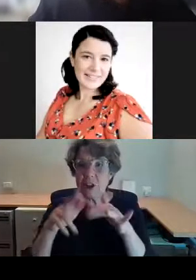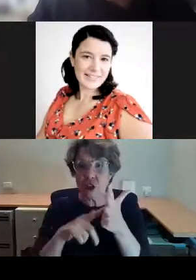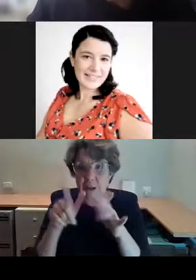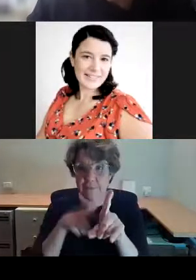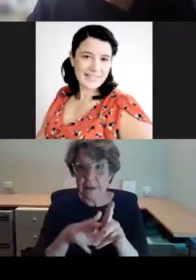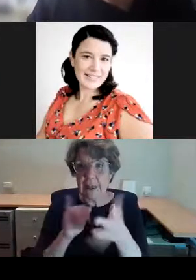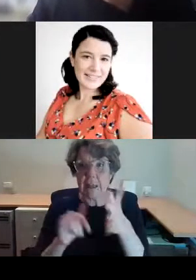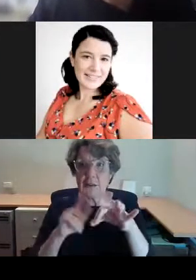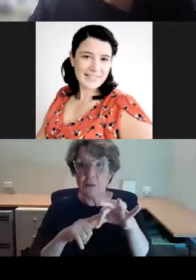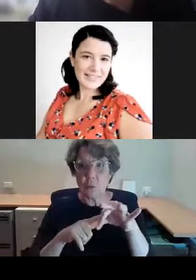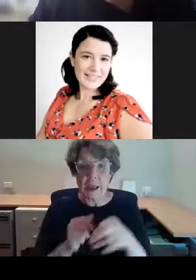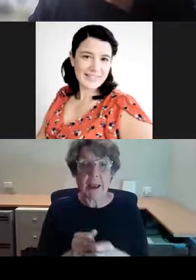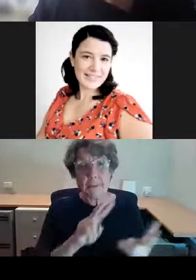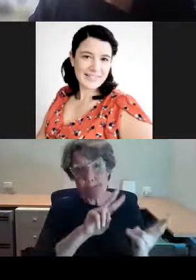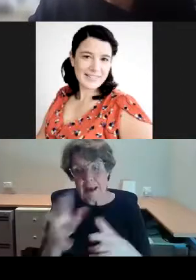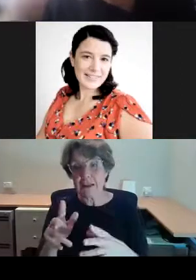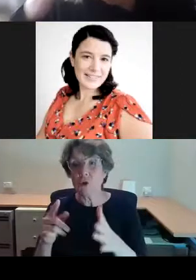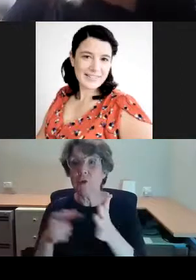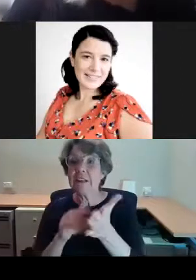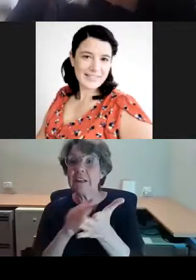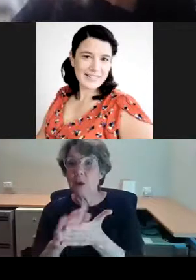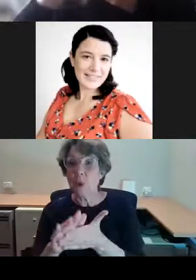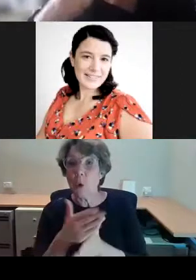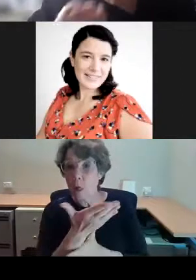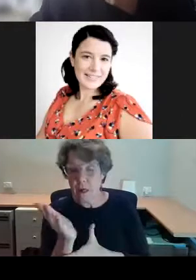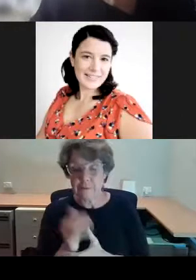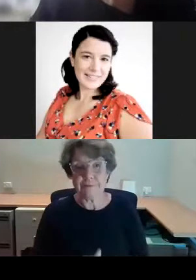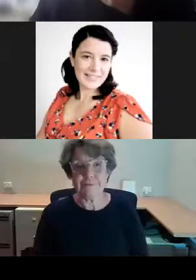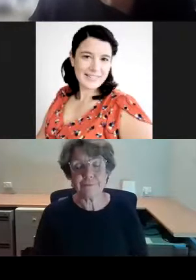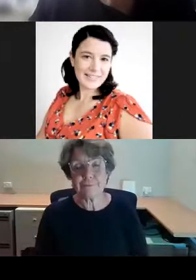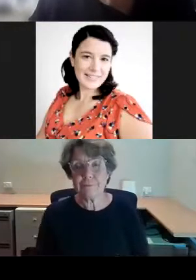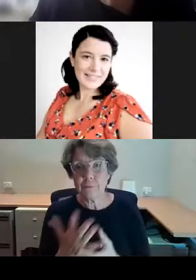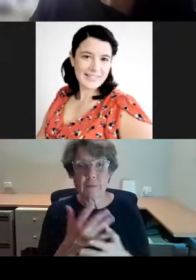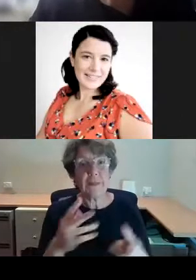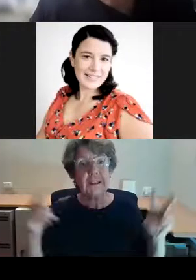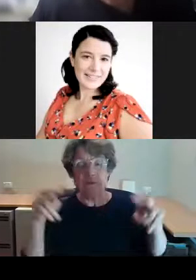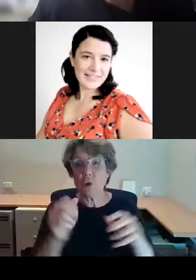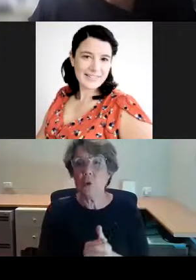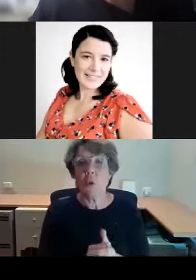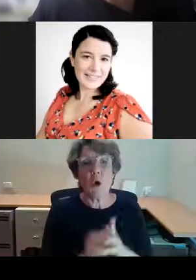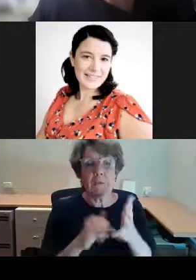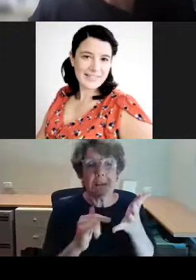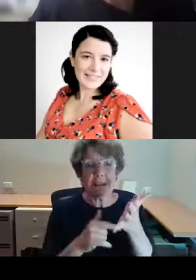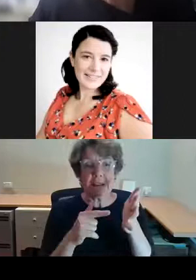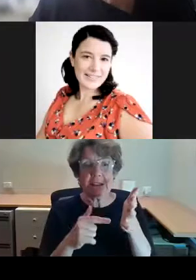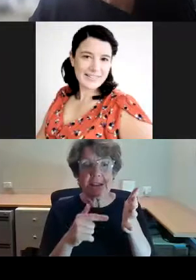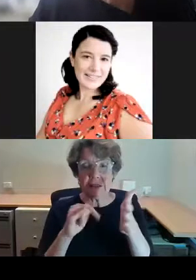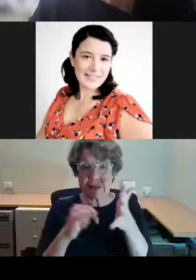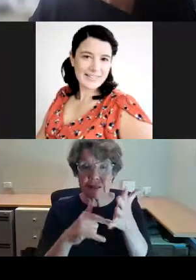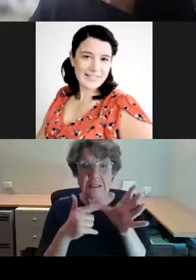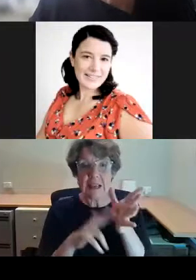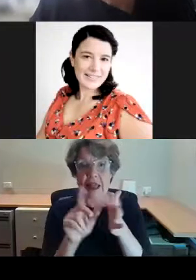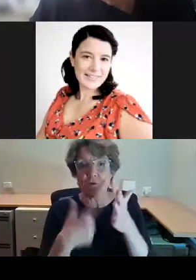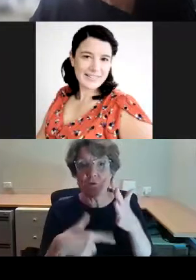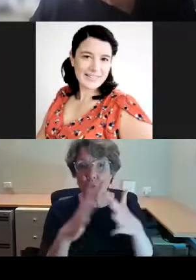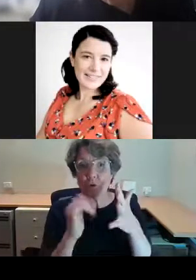So we're back to the Town Hall, and in this view of the Town Hall and St Andrew's Cathedral are some seagulls caught